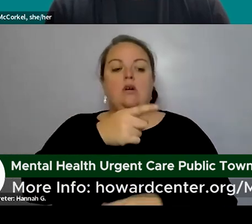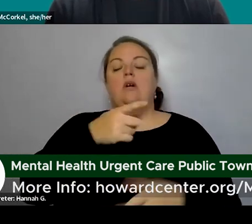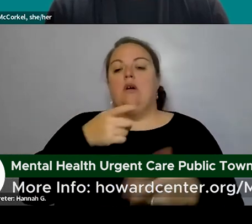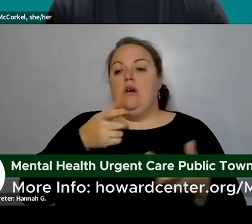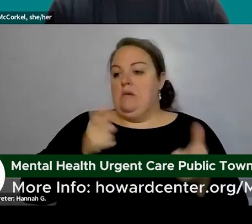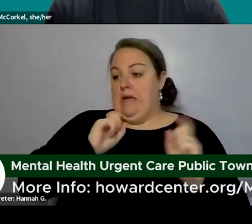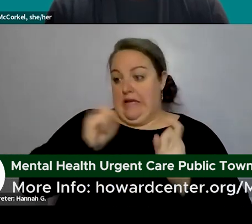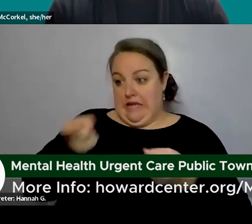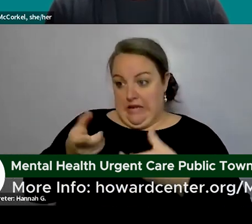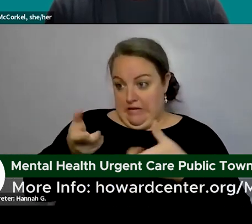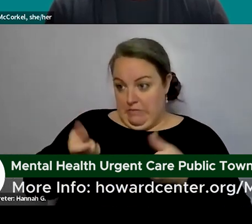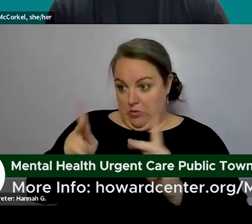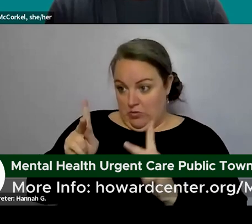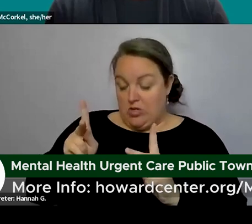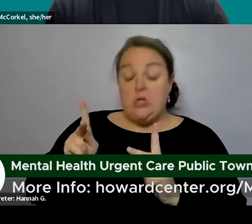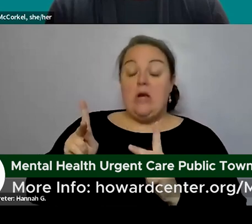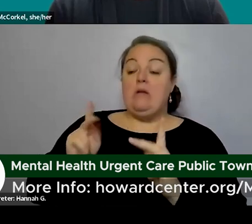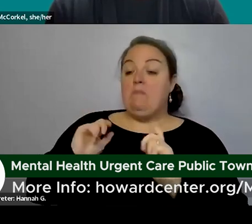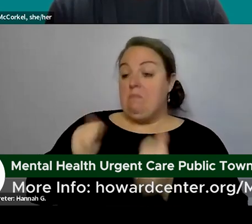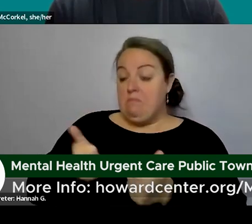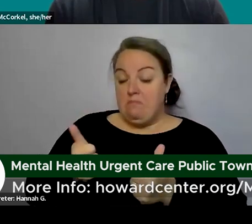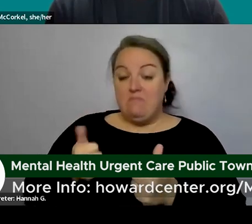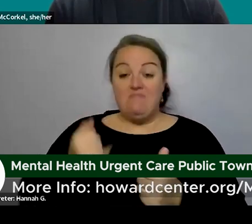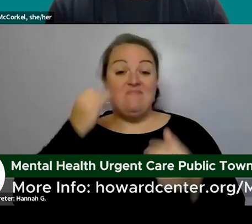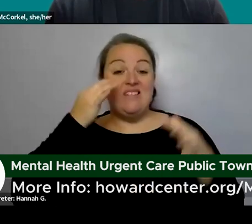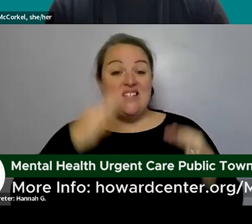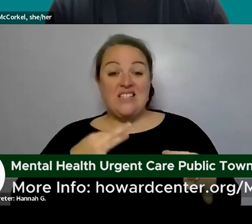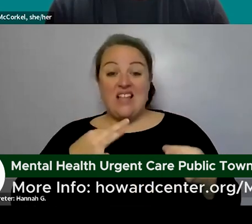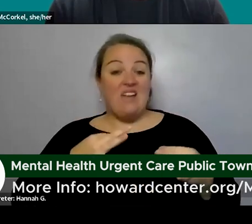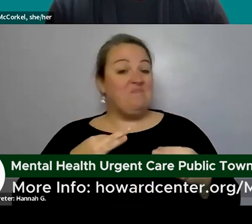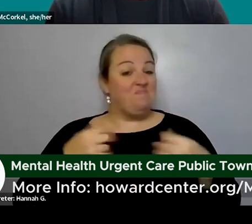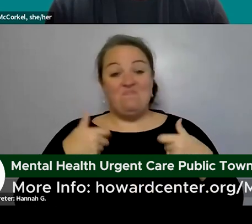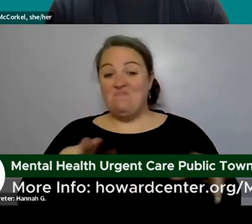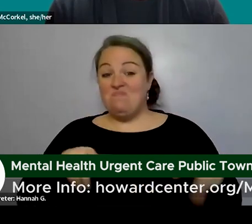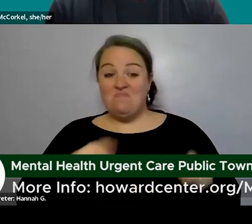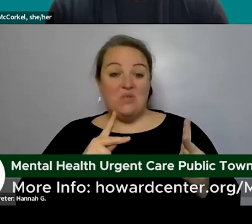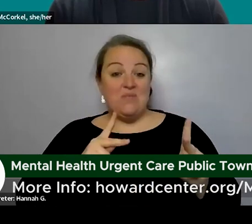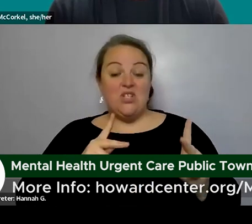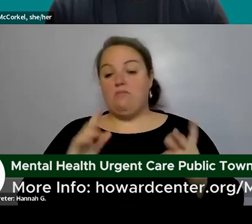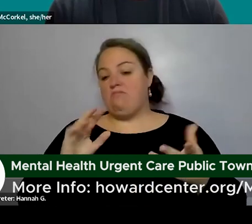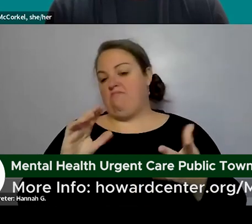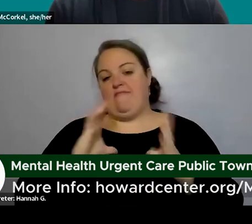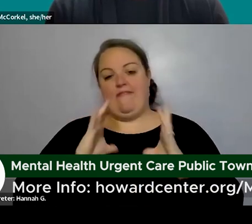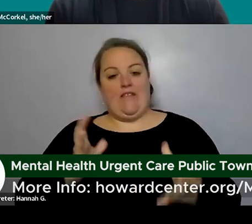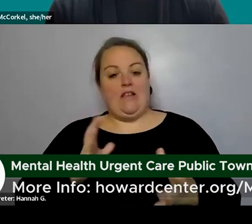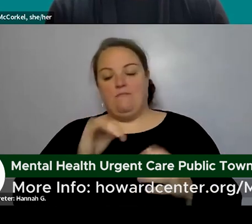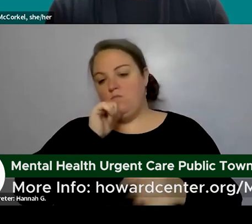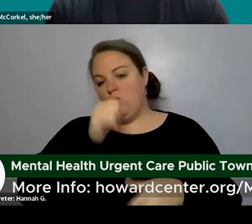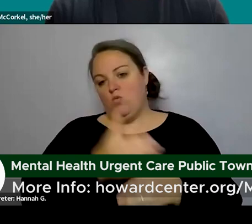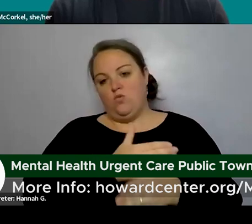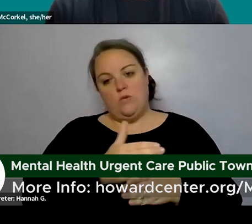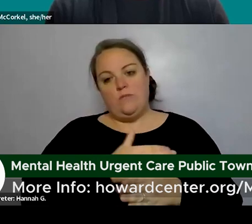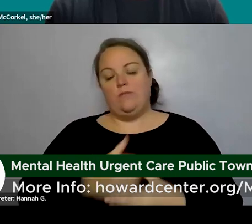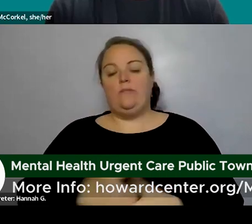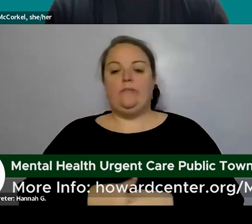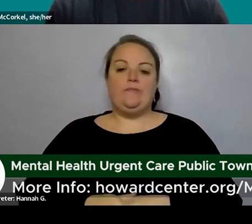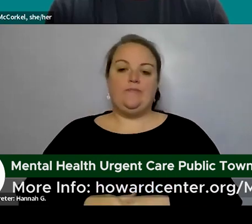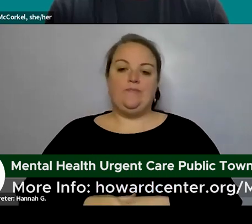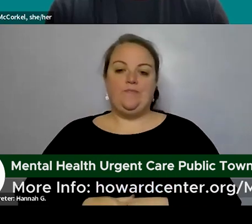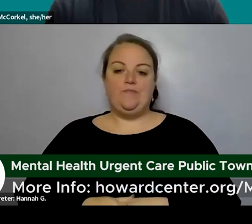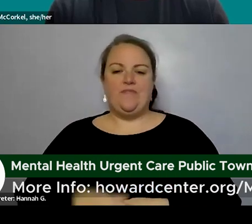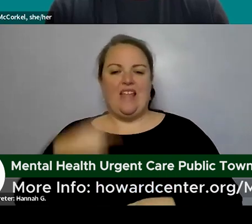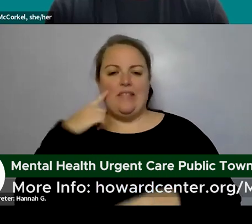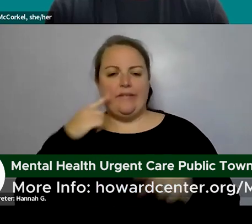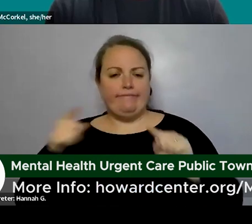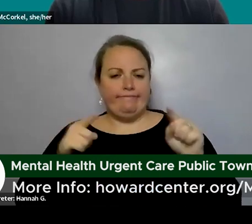it doesn't get shared thank you and this may actually um uh you will both may have already